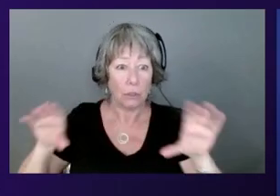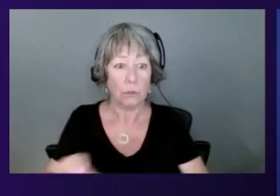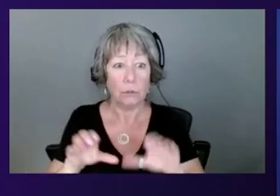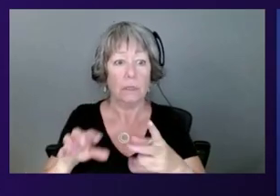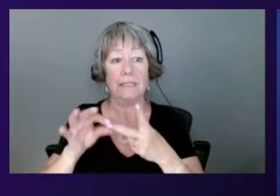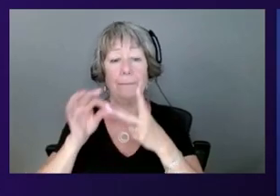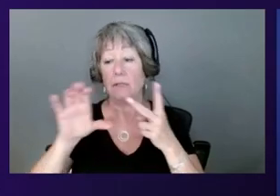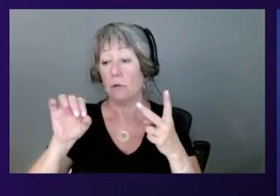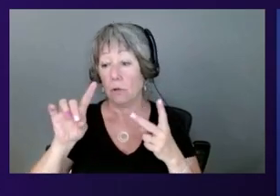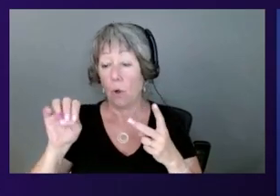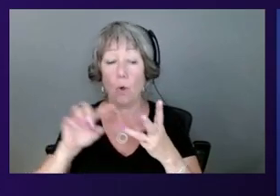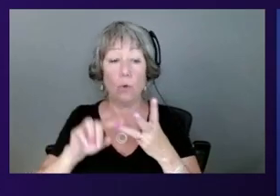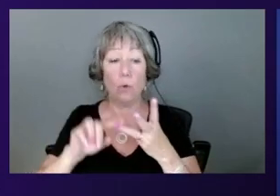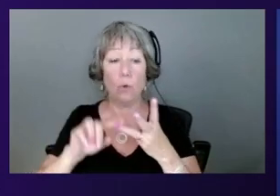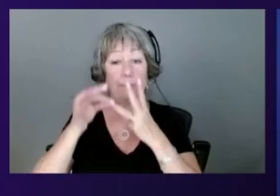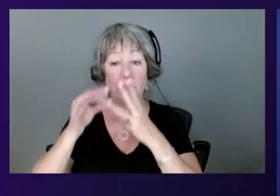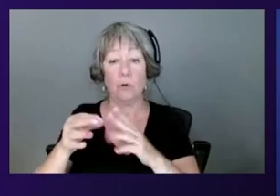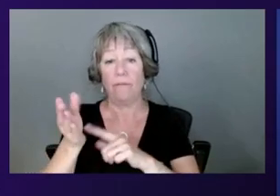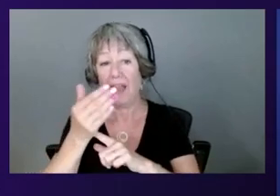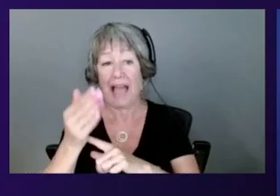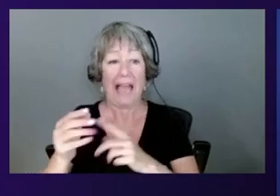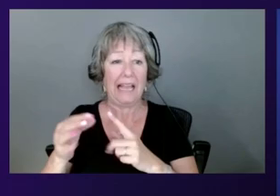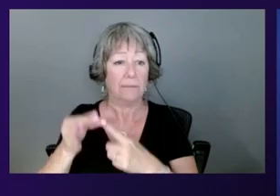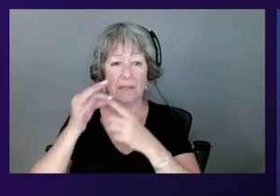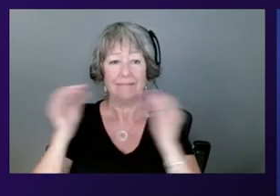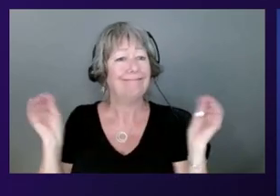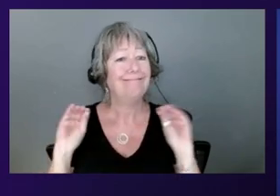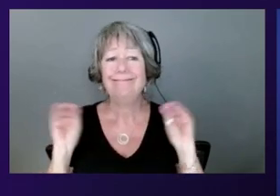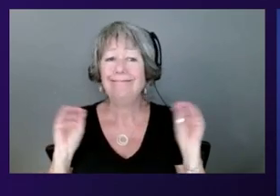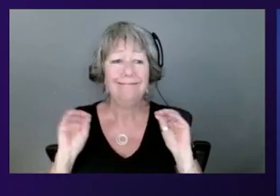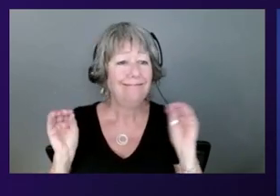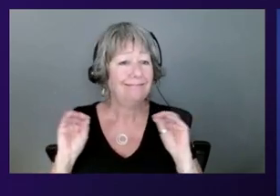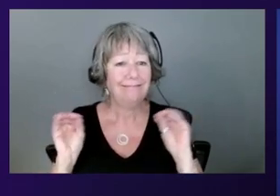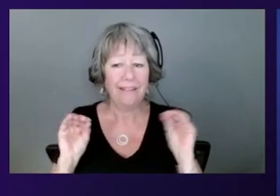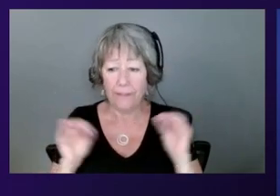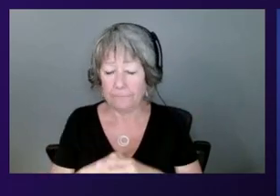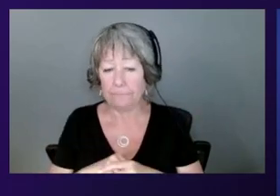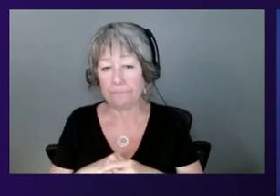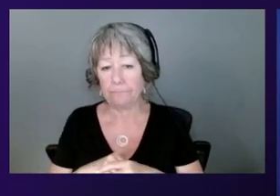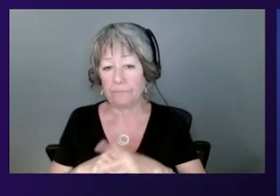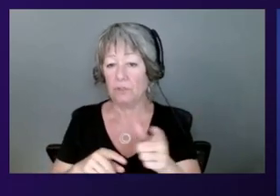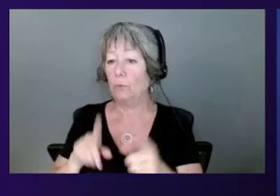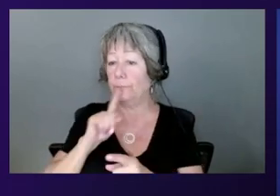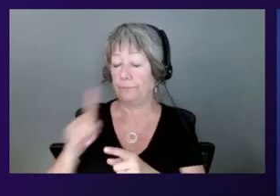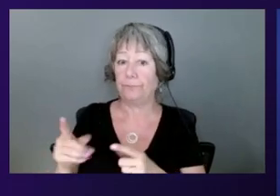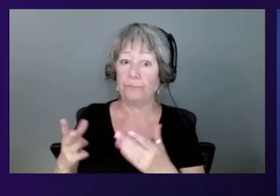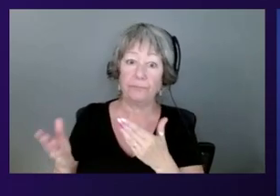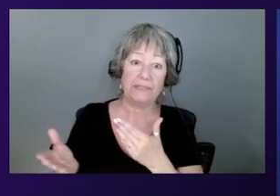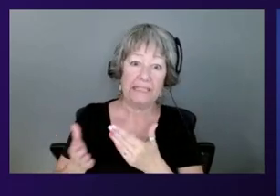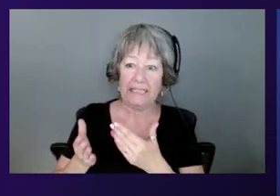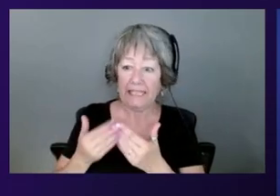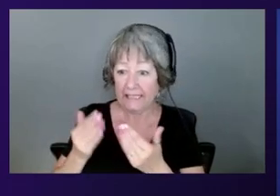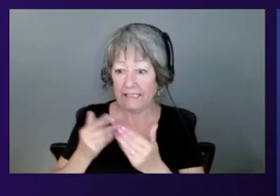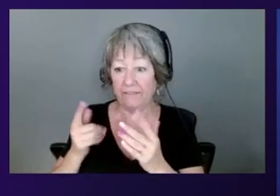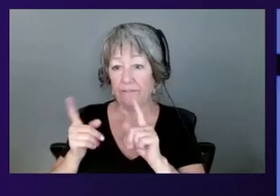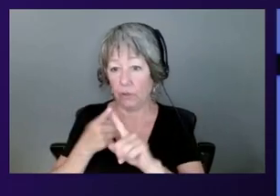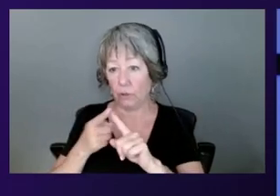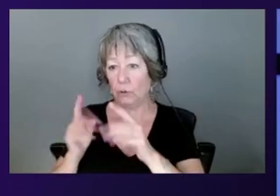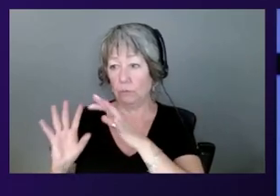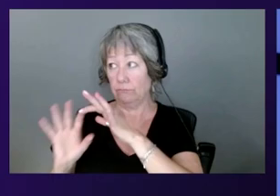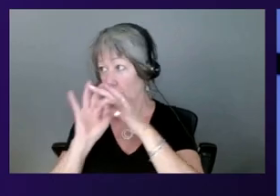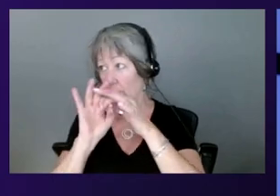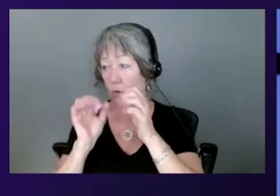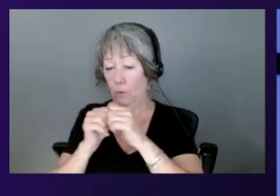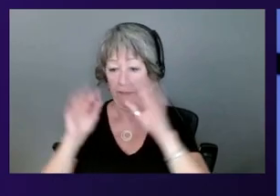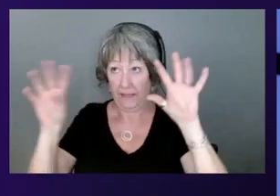do in order to use it. I think that makes it, you know, a super easy way to get started in the cloud, number one. And number two, you know,